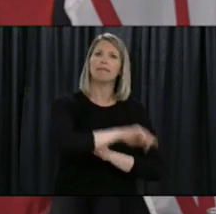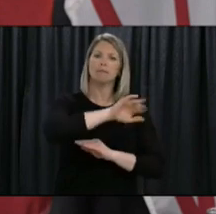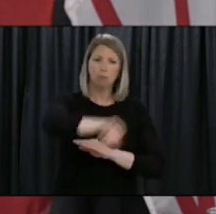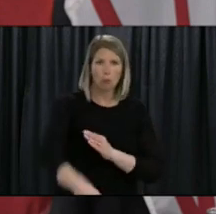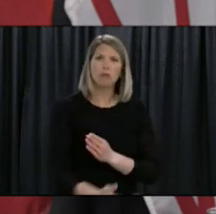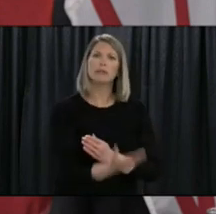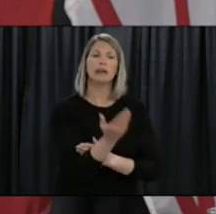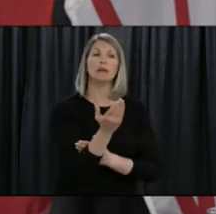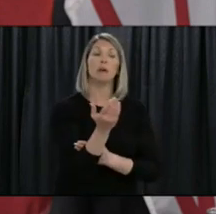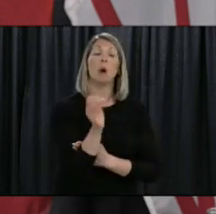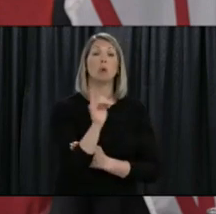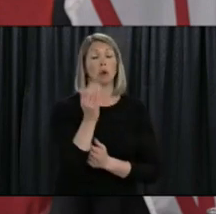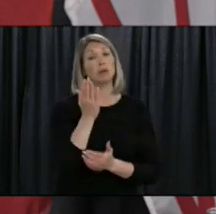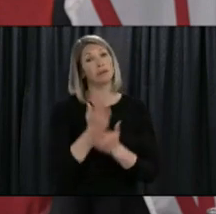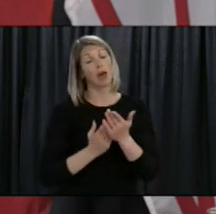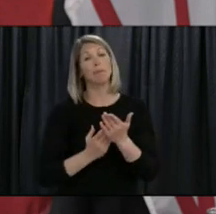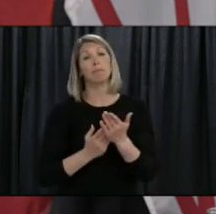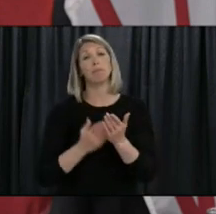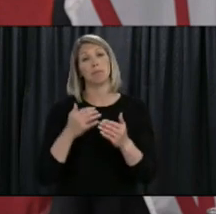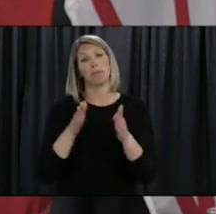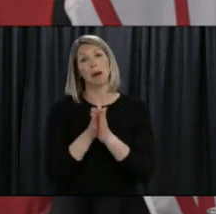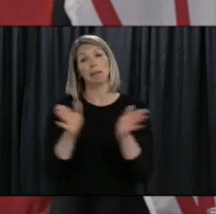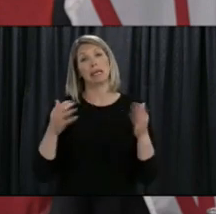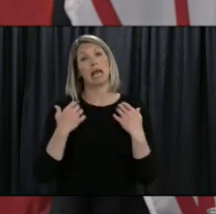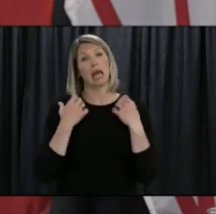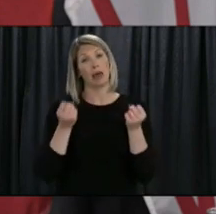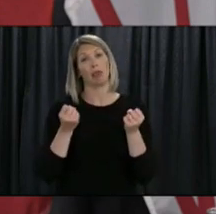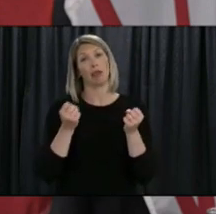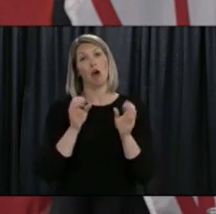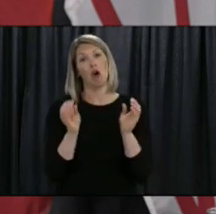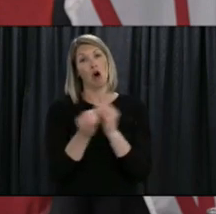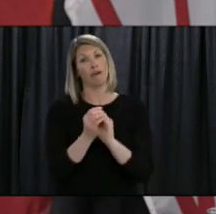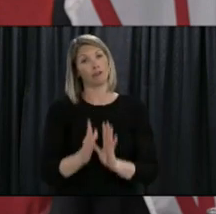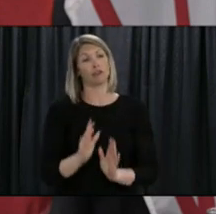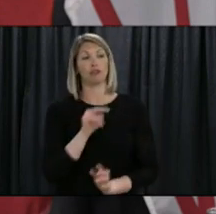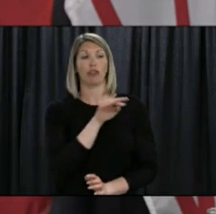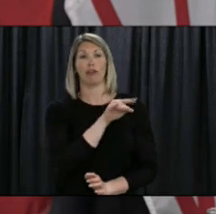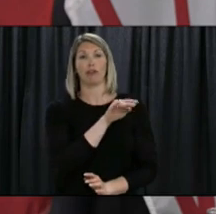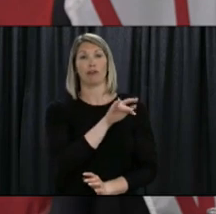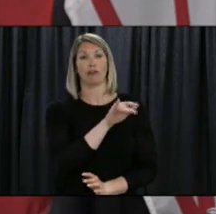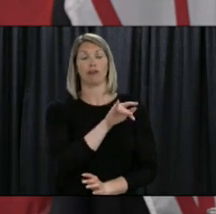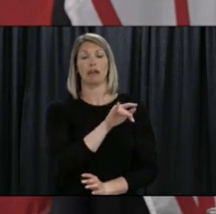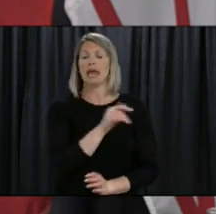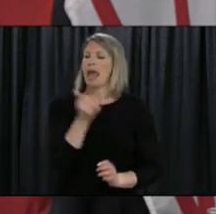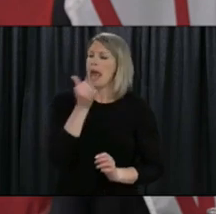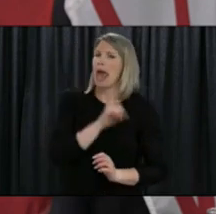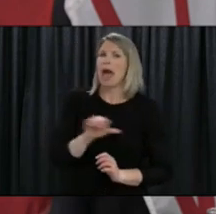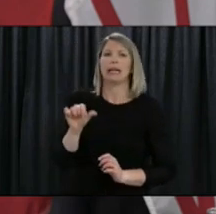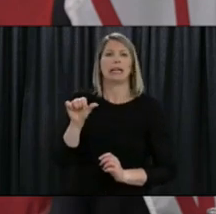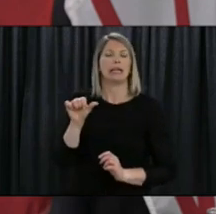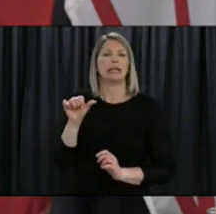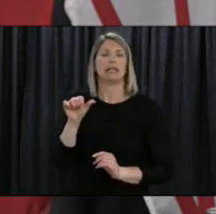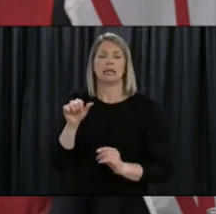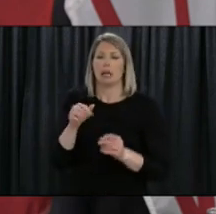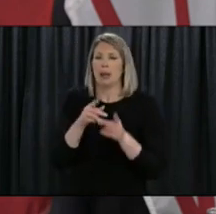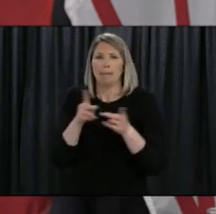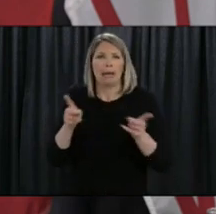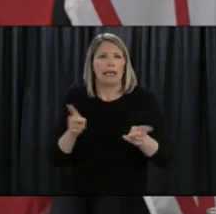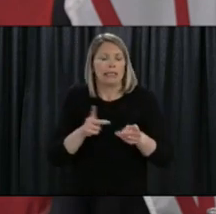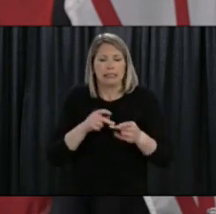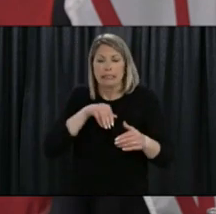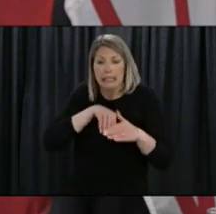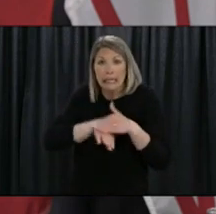health as well and this will be the case for all our points of entry into Newfoundland and Labrador including Labrador South and